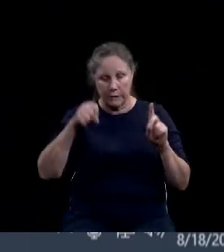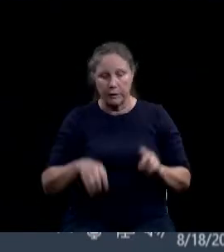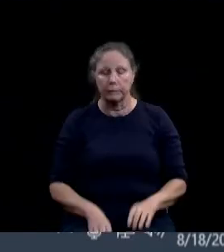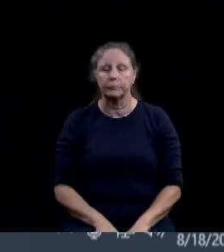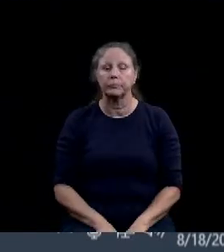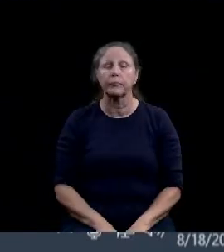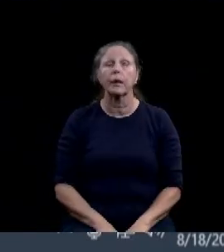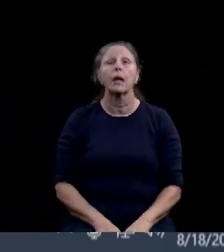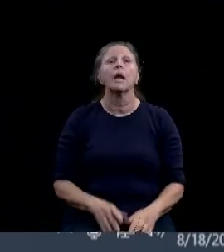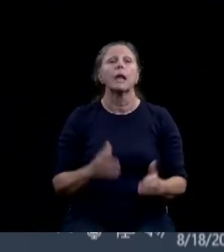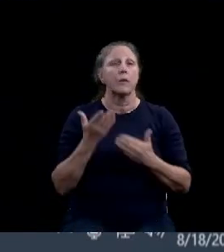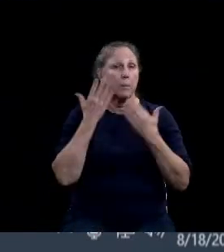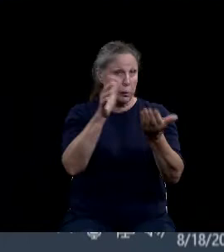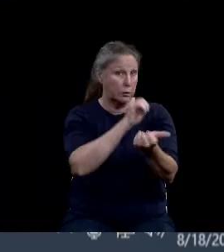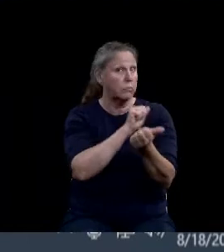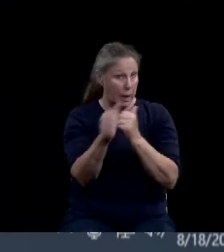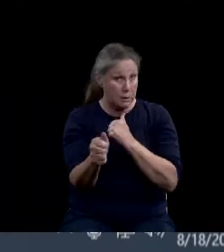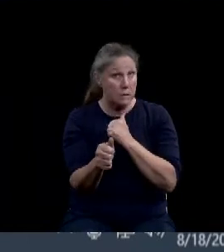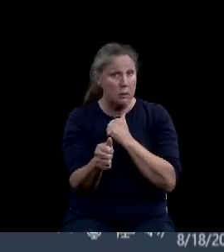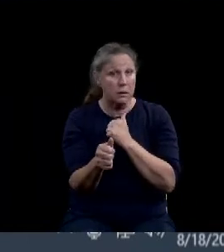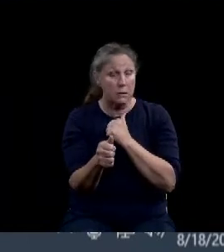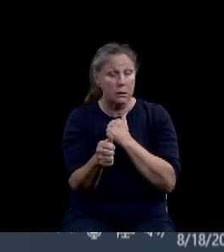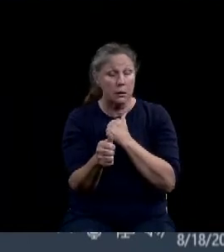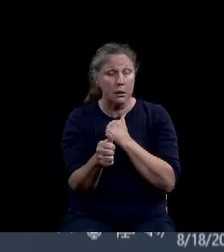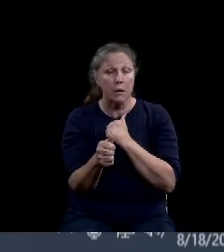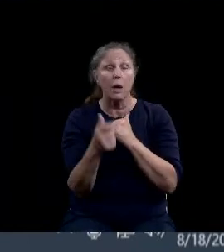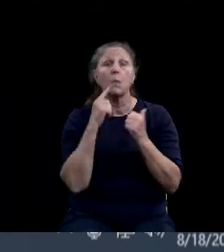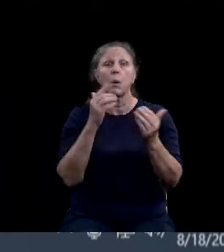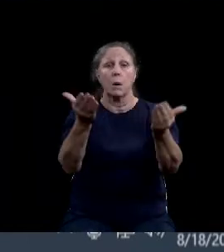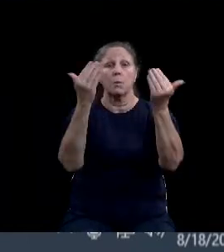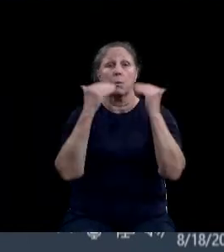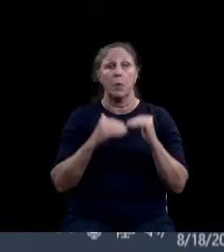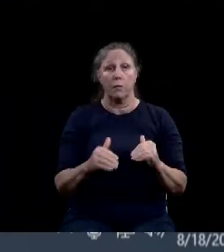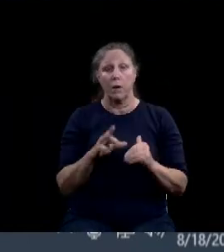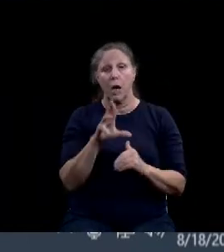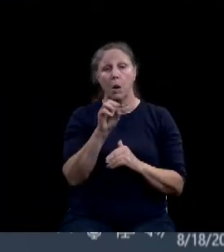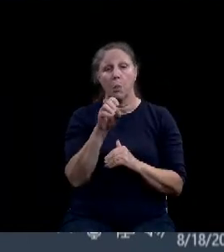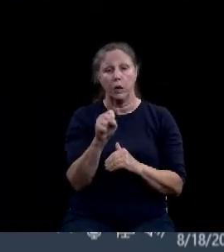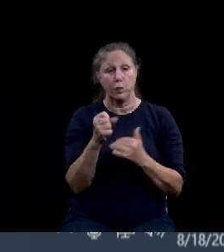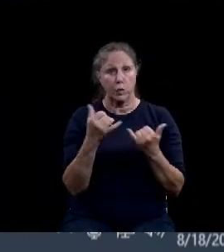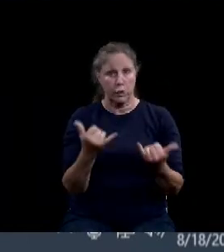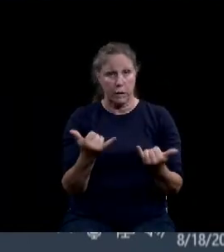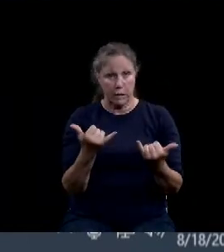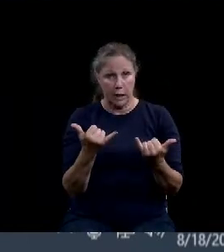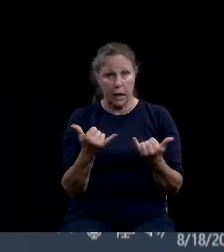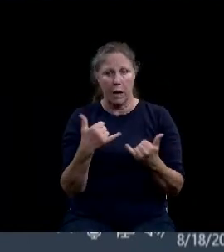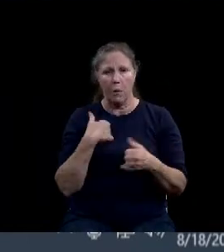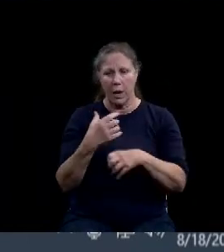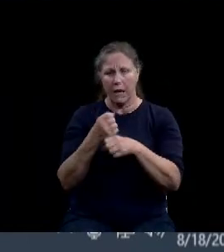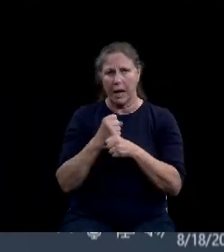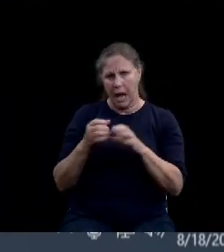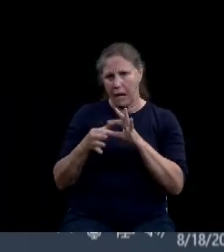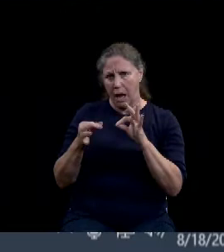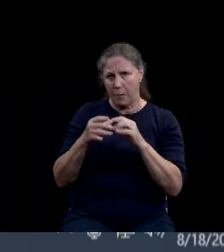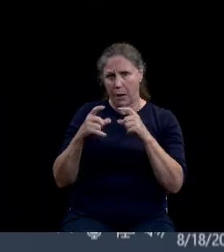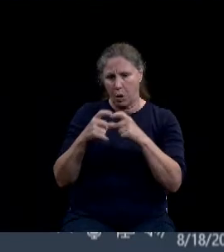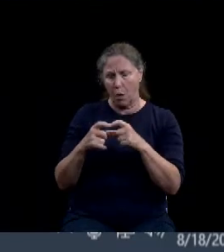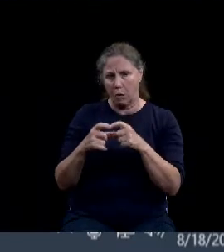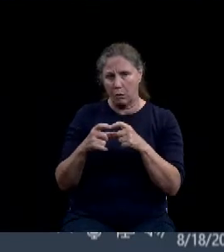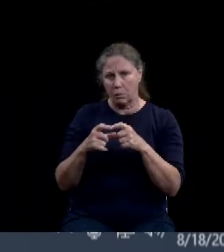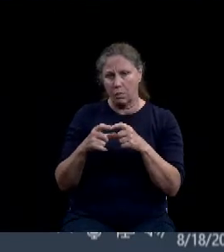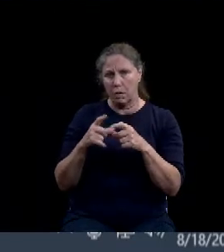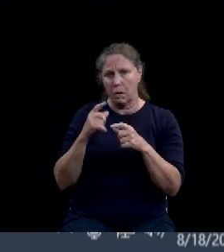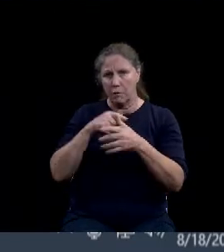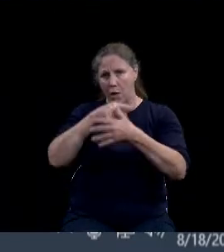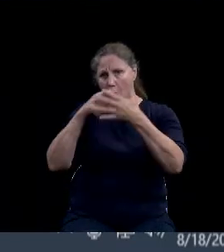We will move to resolutions. We have received comment cards on the following items, 2020-555,